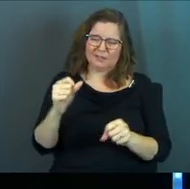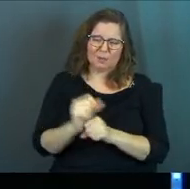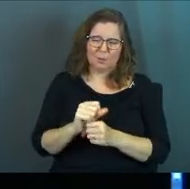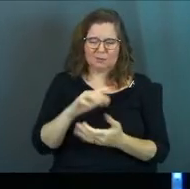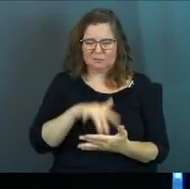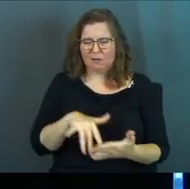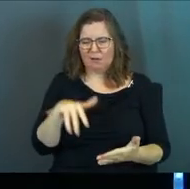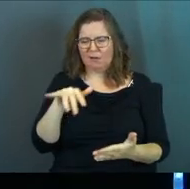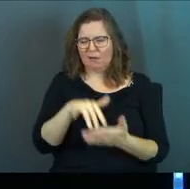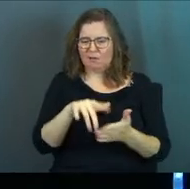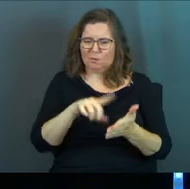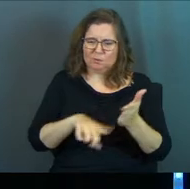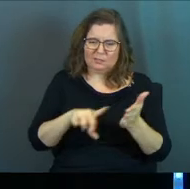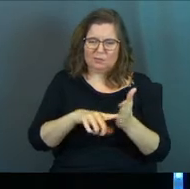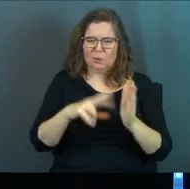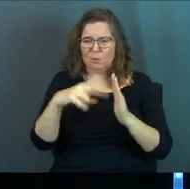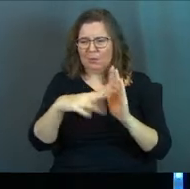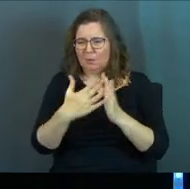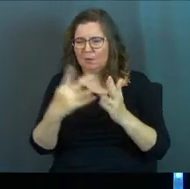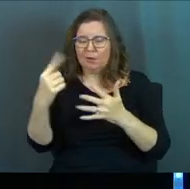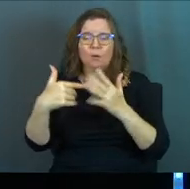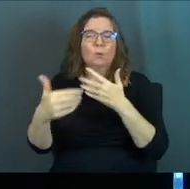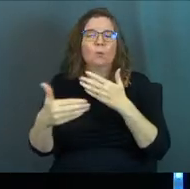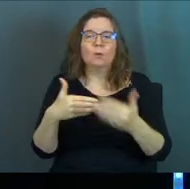work, i.e. read a book.